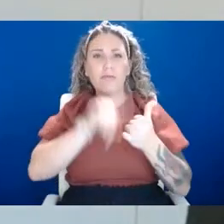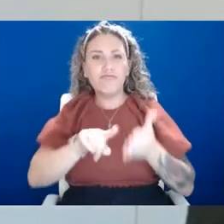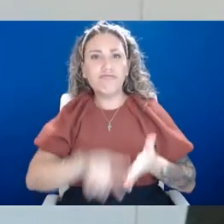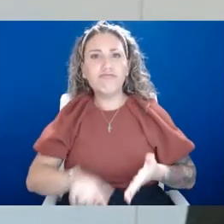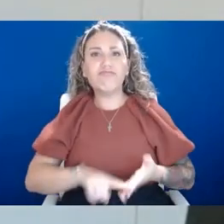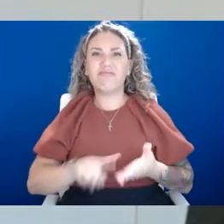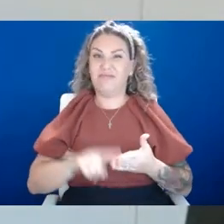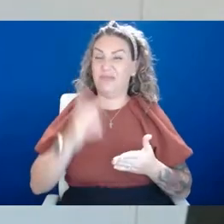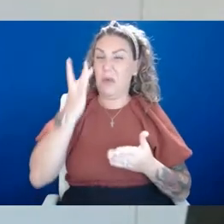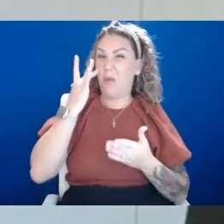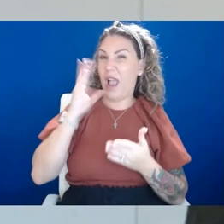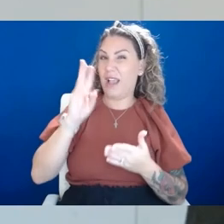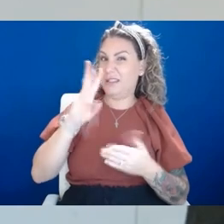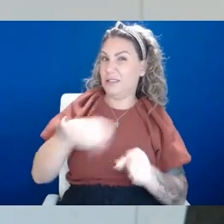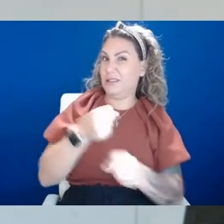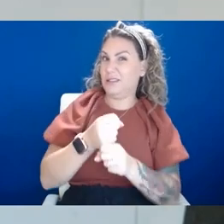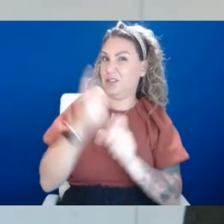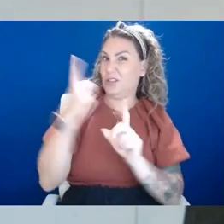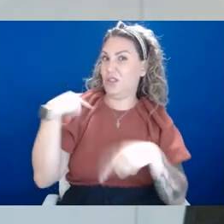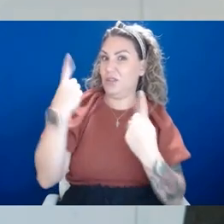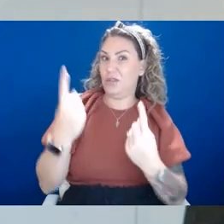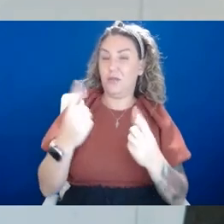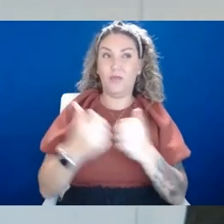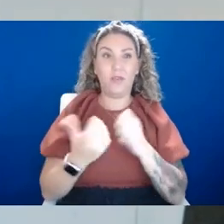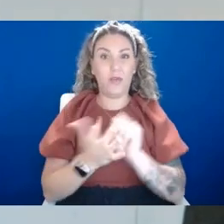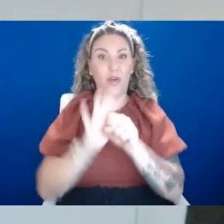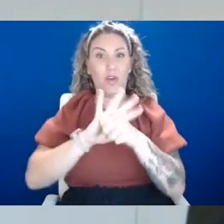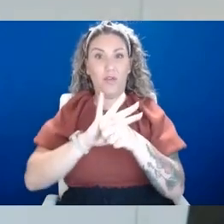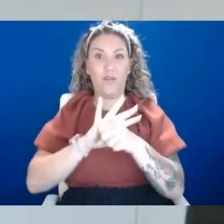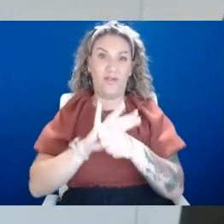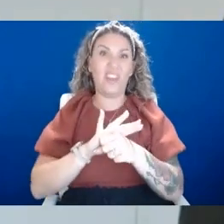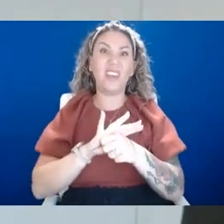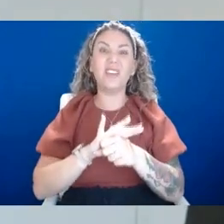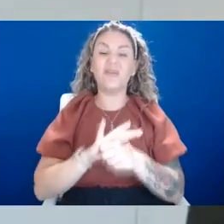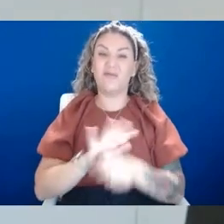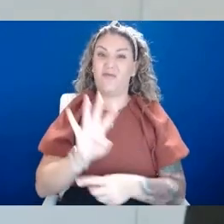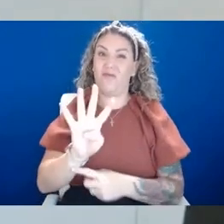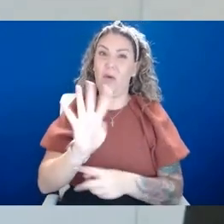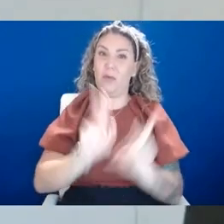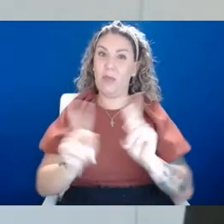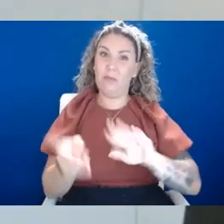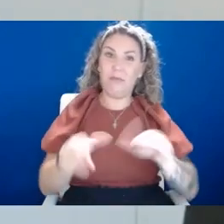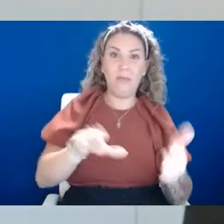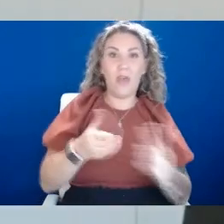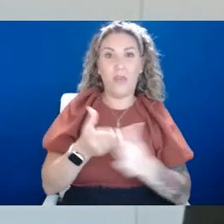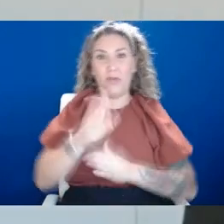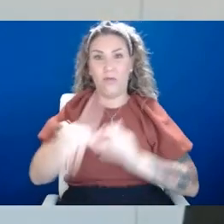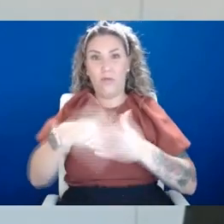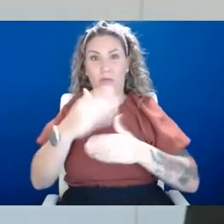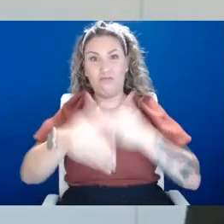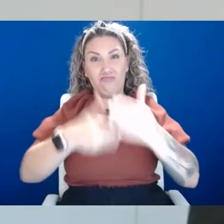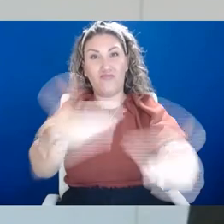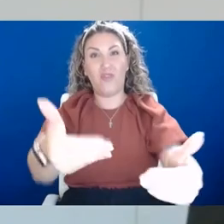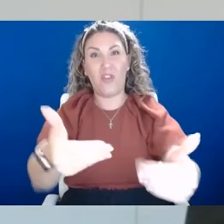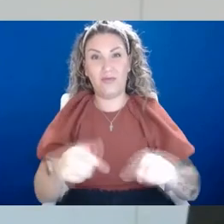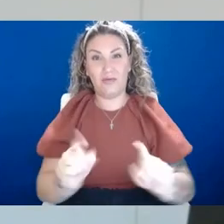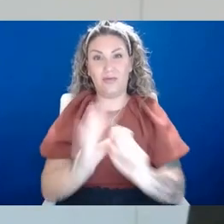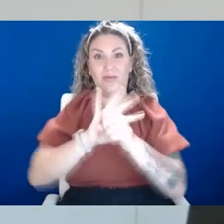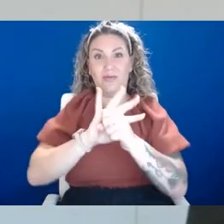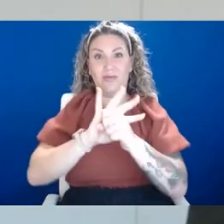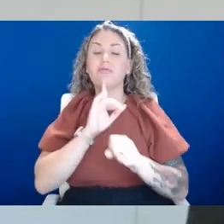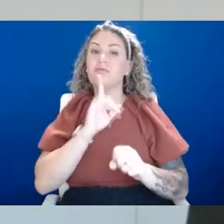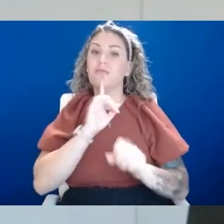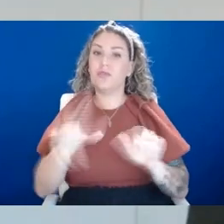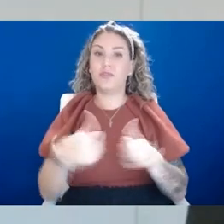with COVID, I've lost almost four people through this process. So, yeah, it's been a very challenging